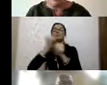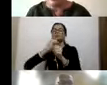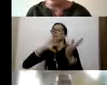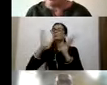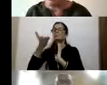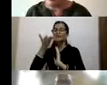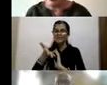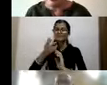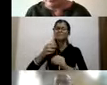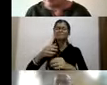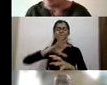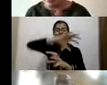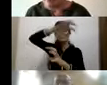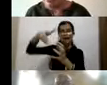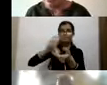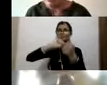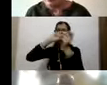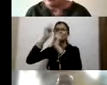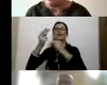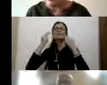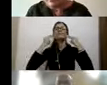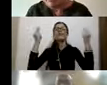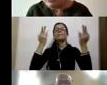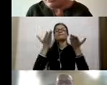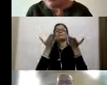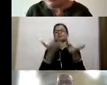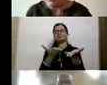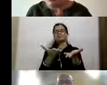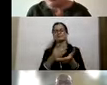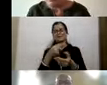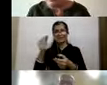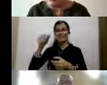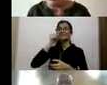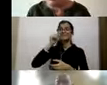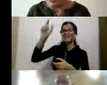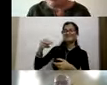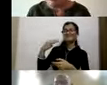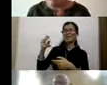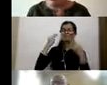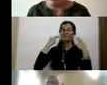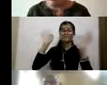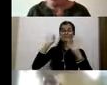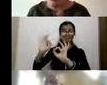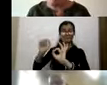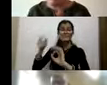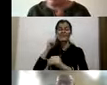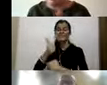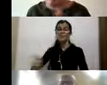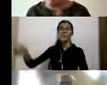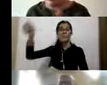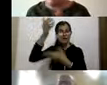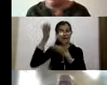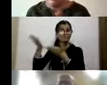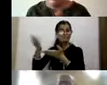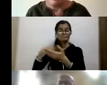his whole thing changed because suddenly the name and fame, you know, and his name was in everything, right? Because he's the owner. So I always give him credit. I always made sure that I